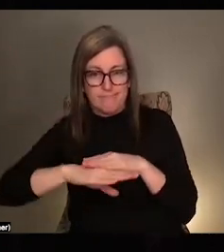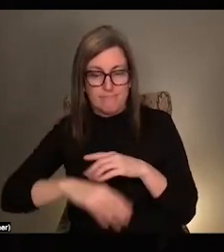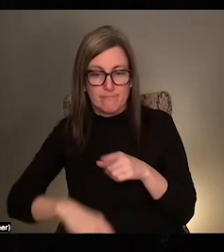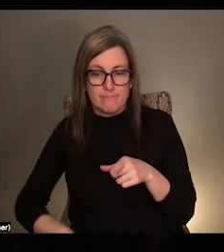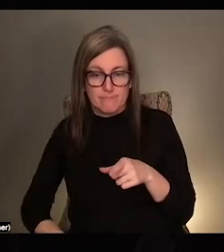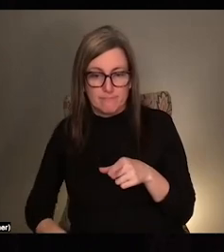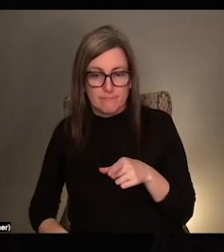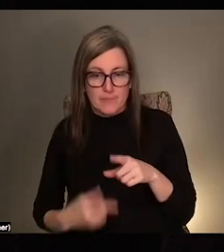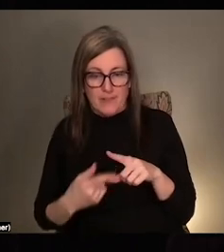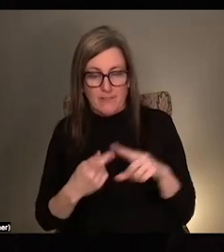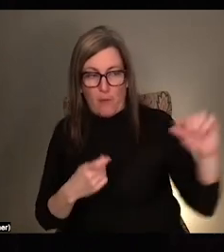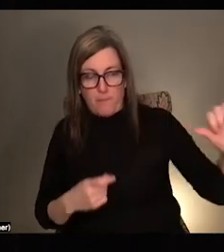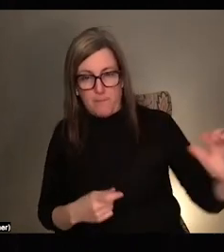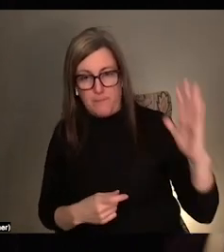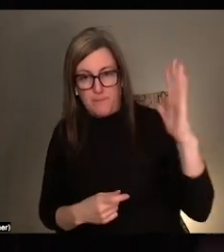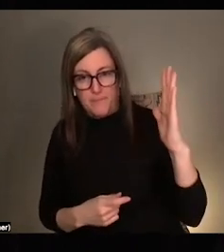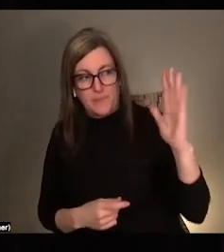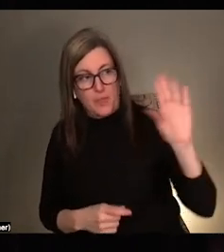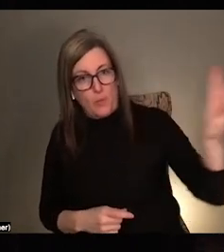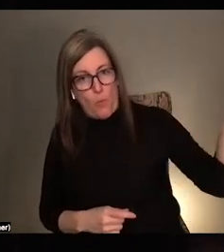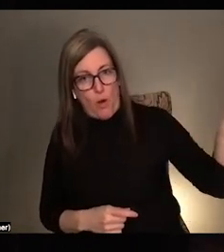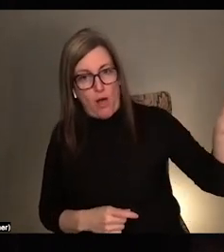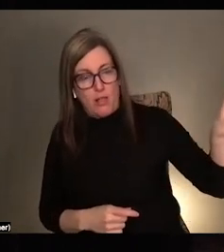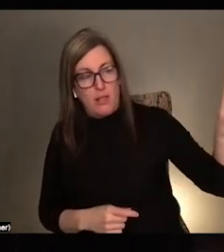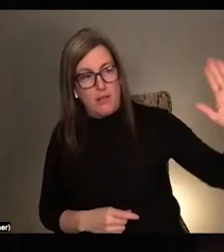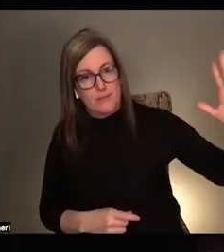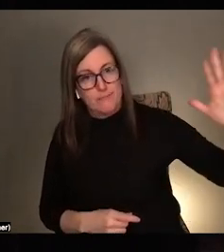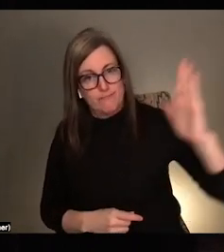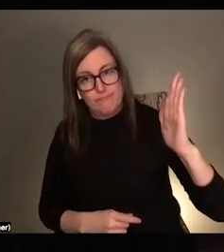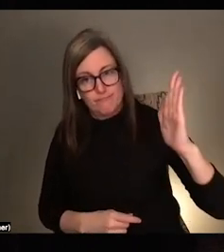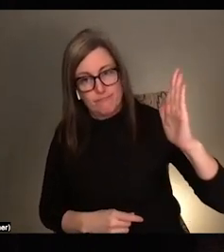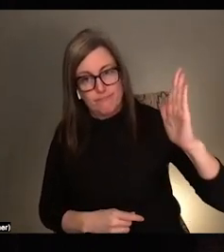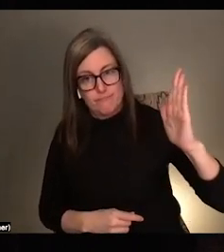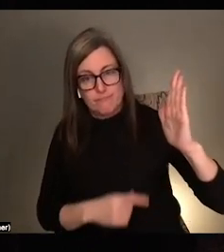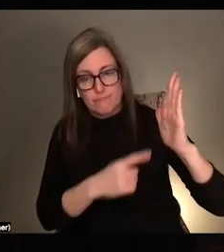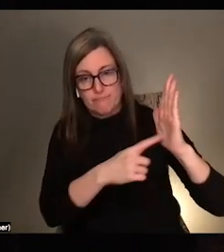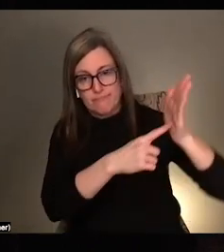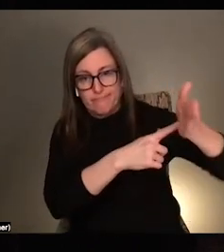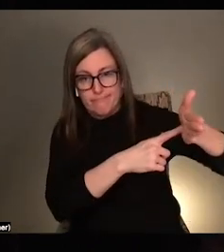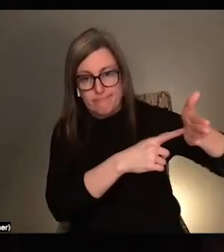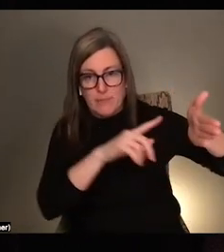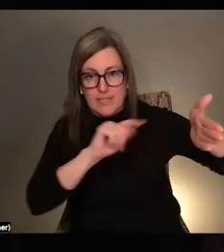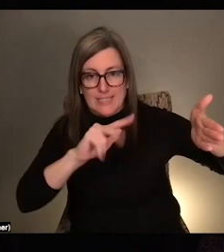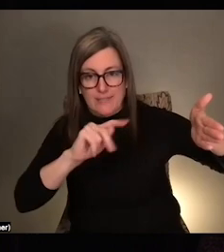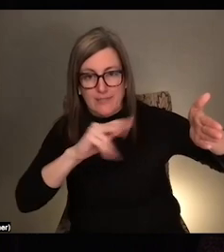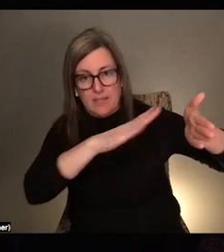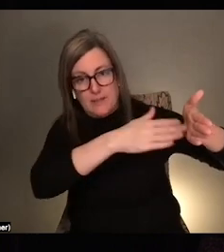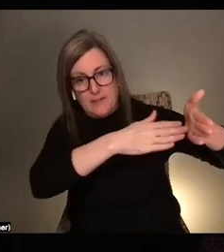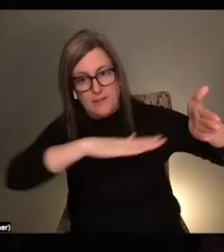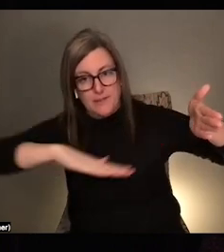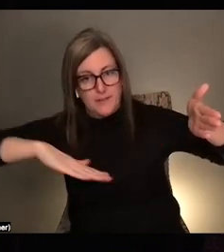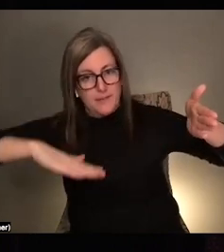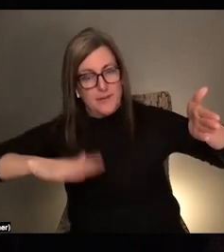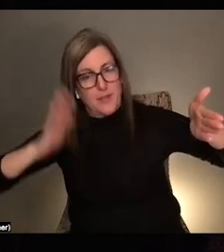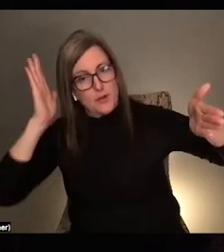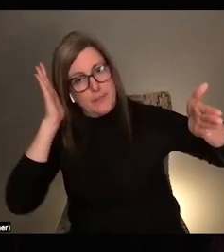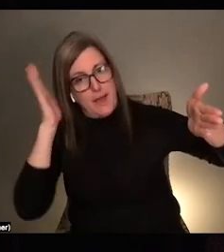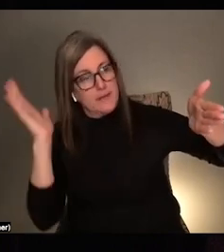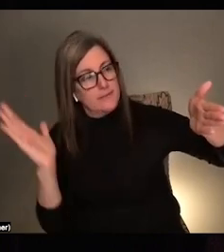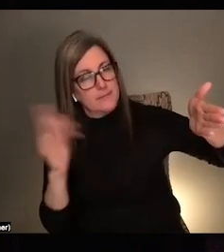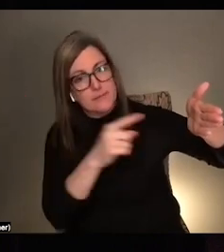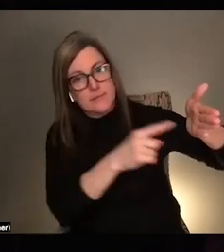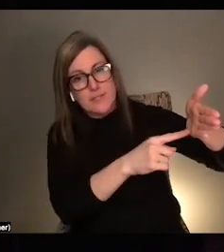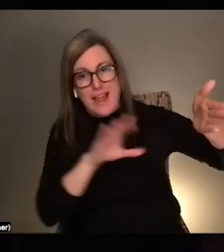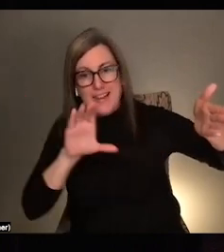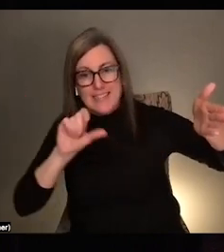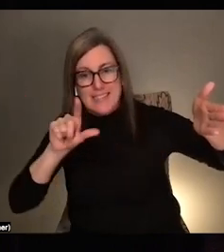out from the wall. And it's basically playing cable television for 24